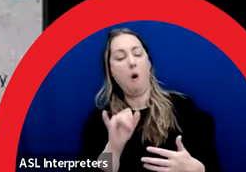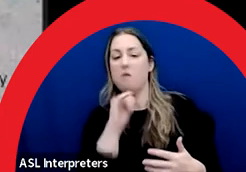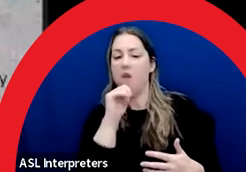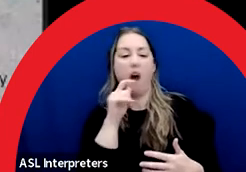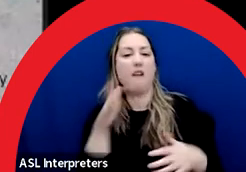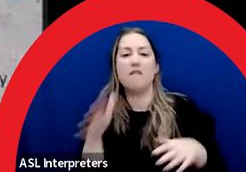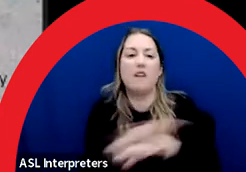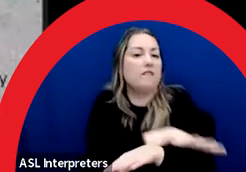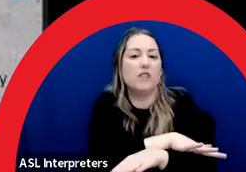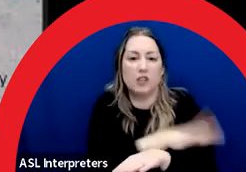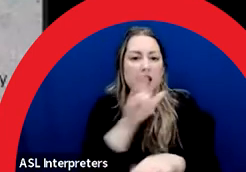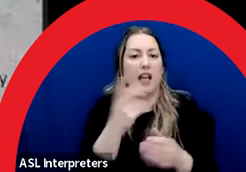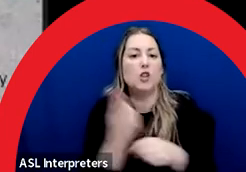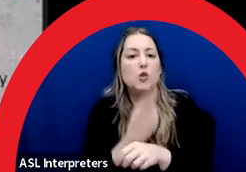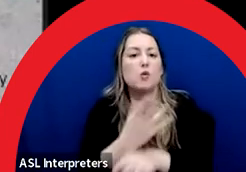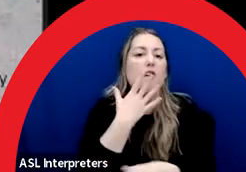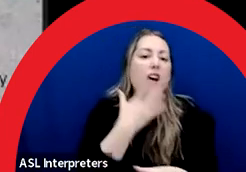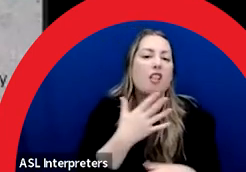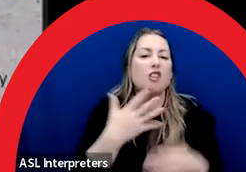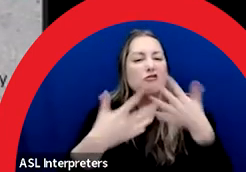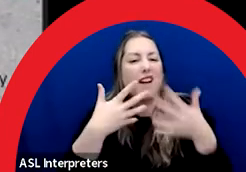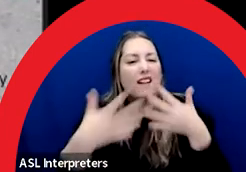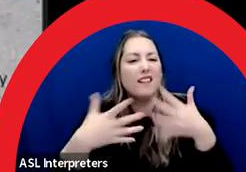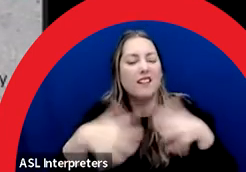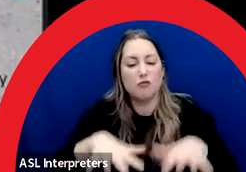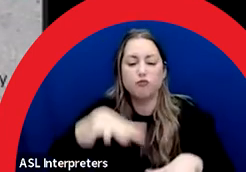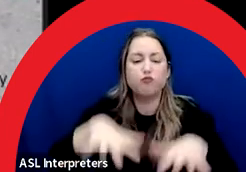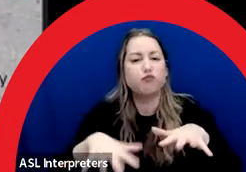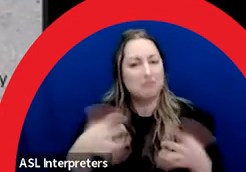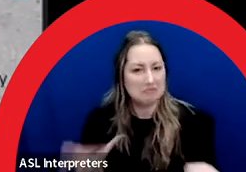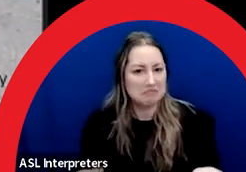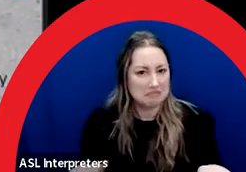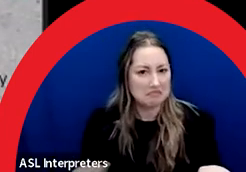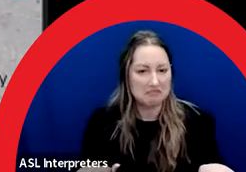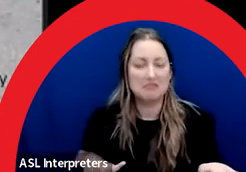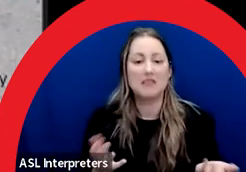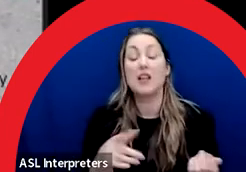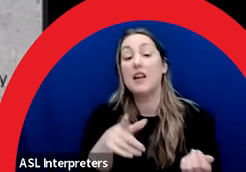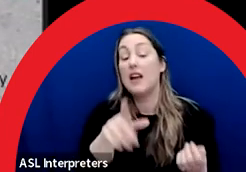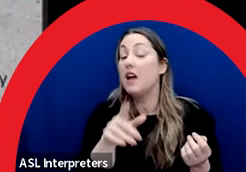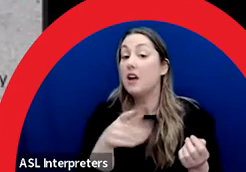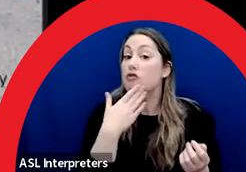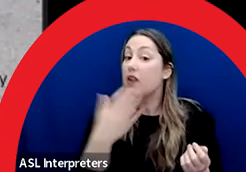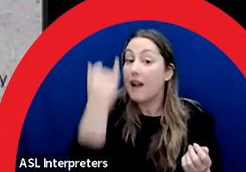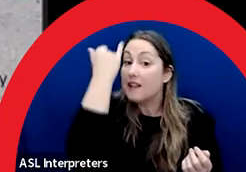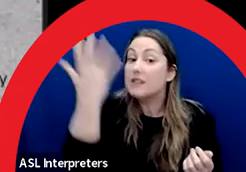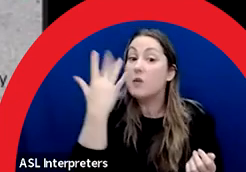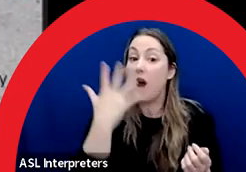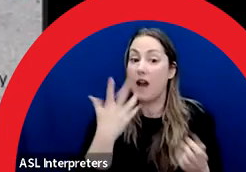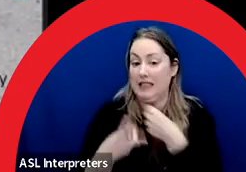area, with some possible benefits, including cost savings in material